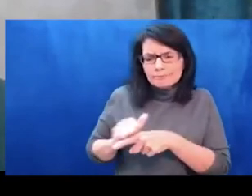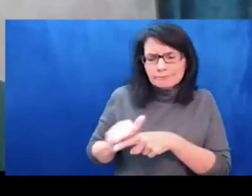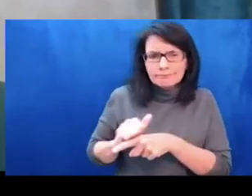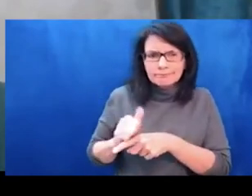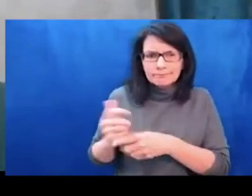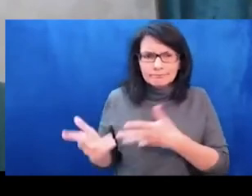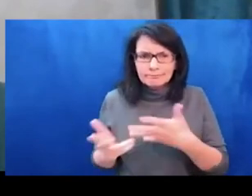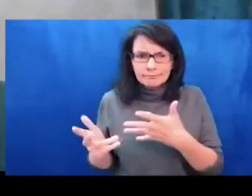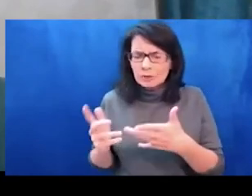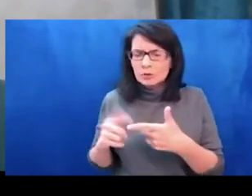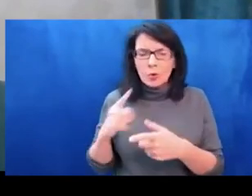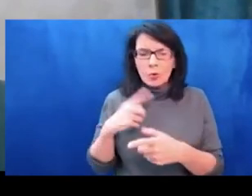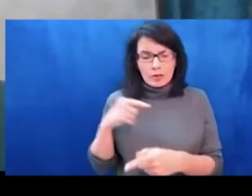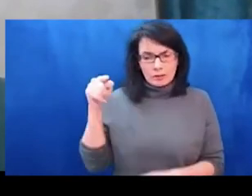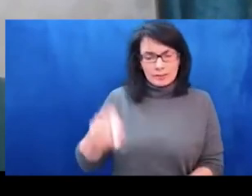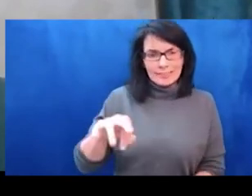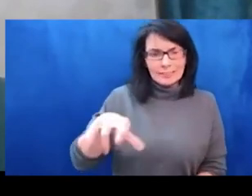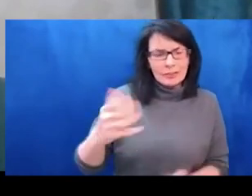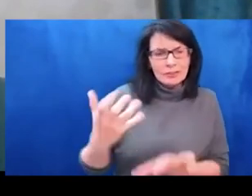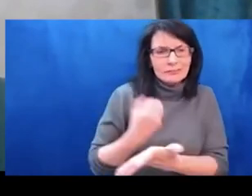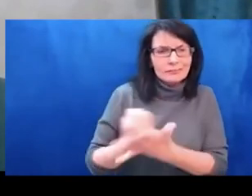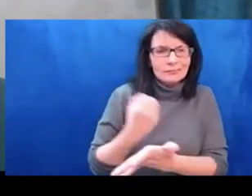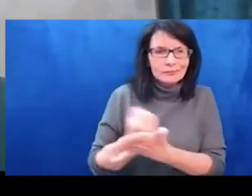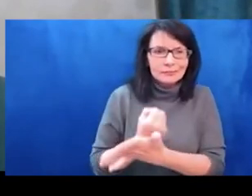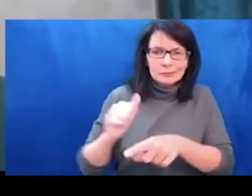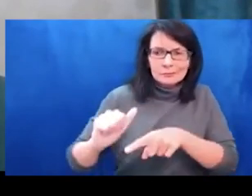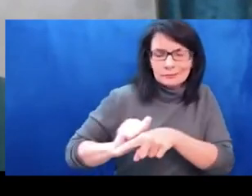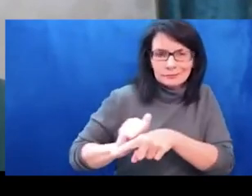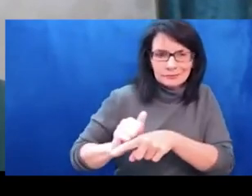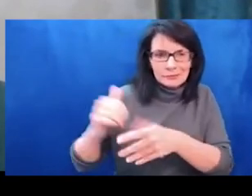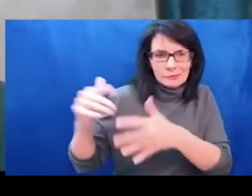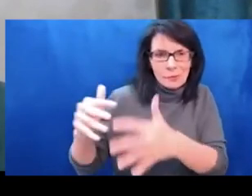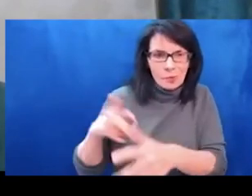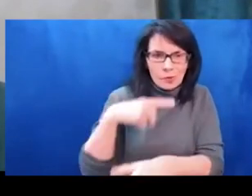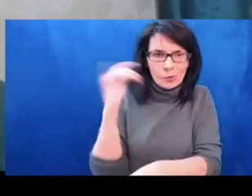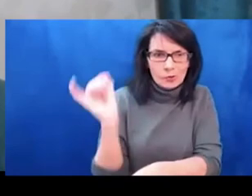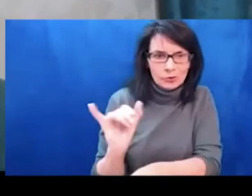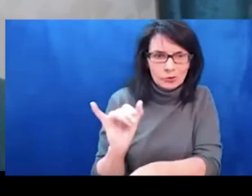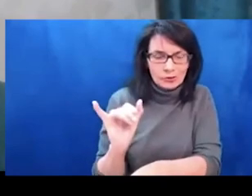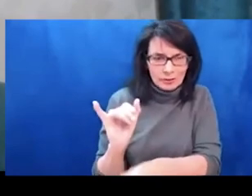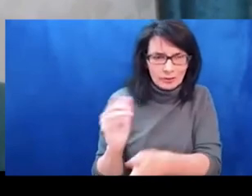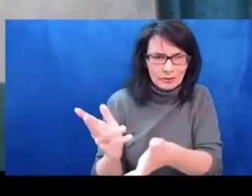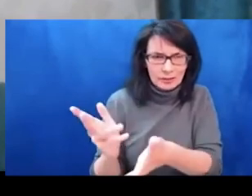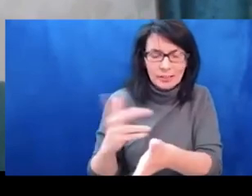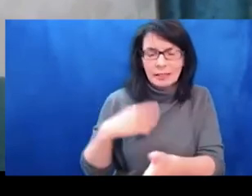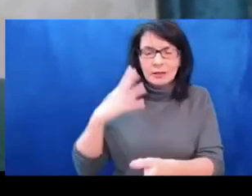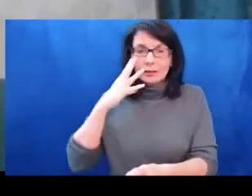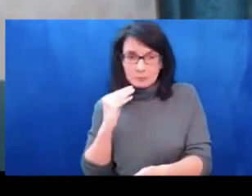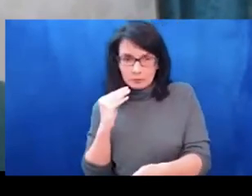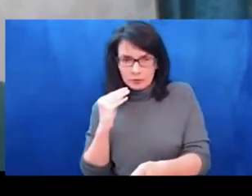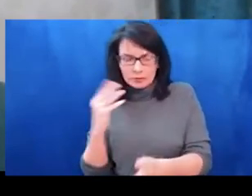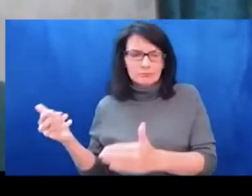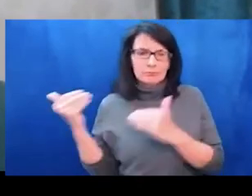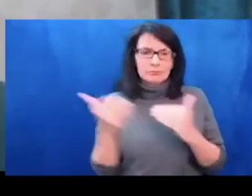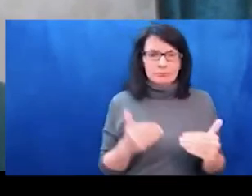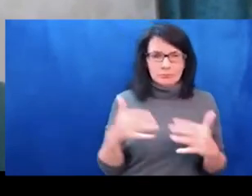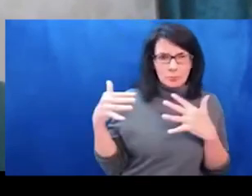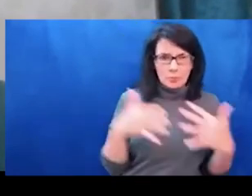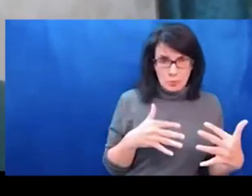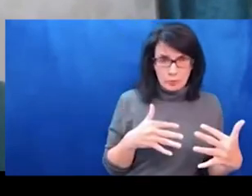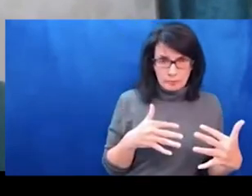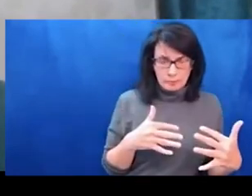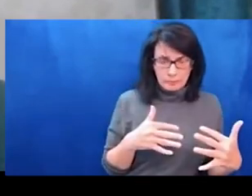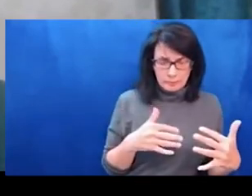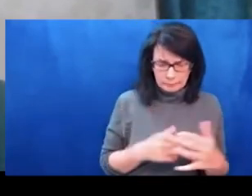of maneuvers, command and staff drills and exercises. End of quote. He also said in another